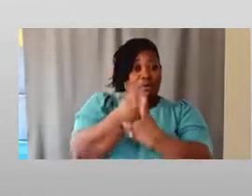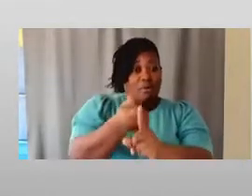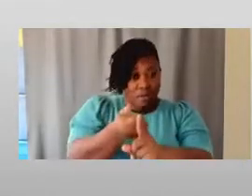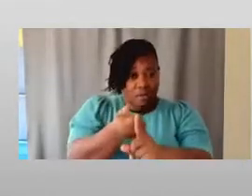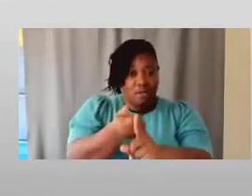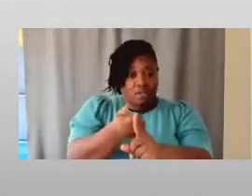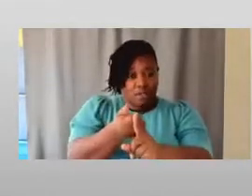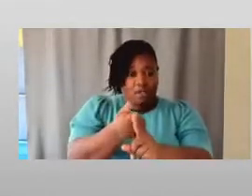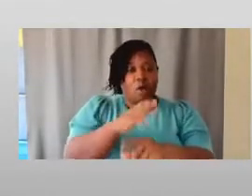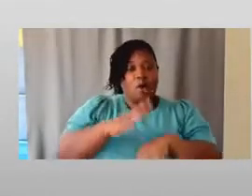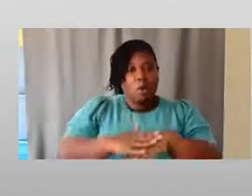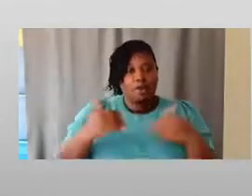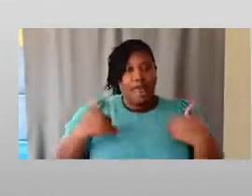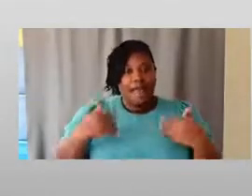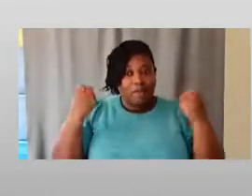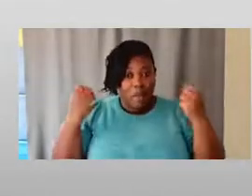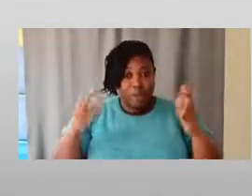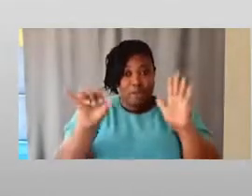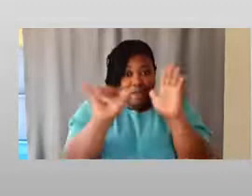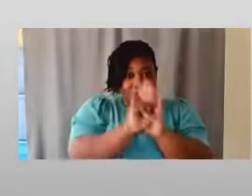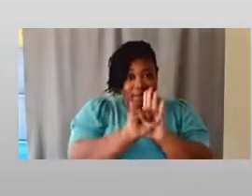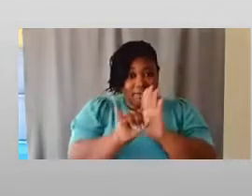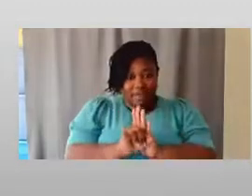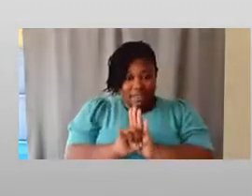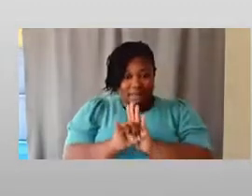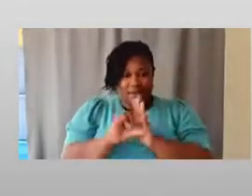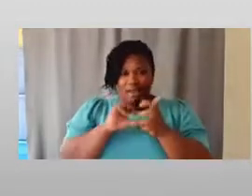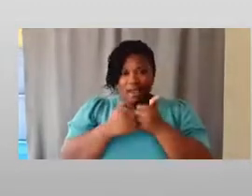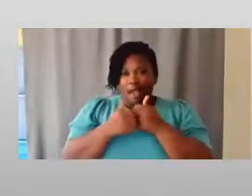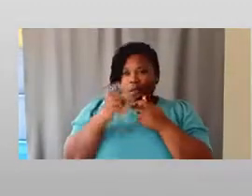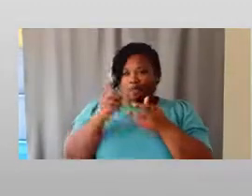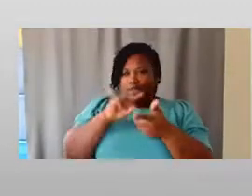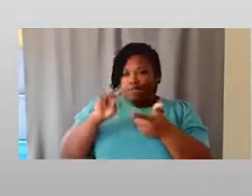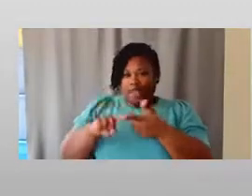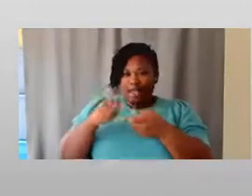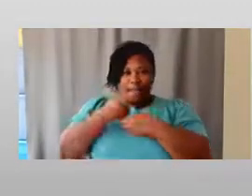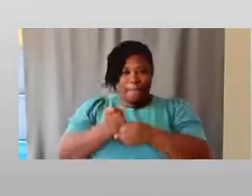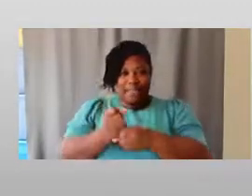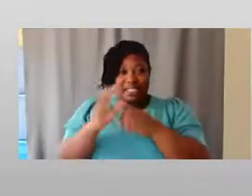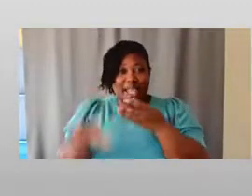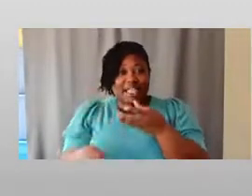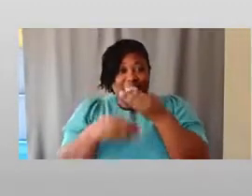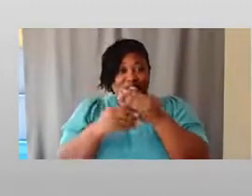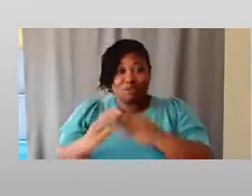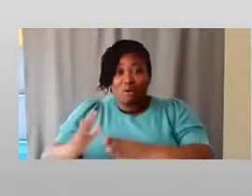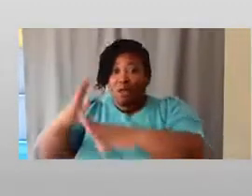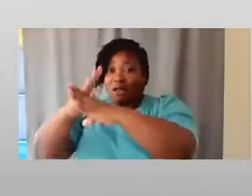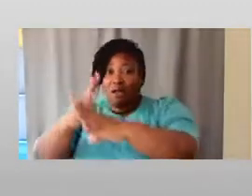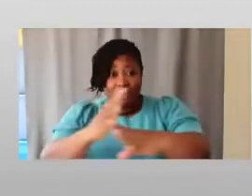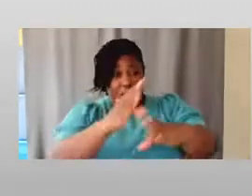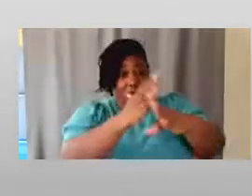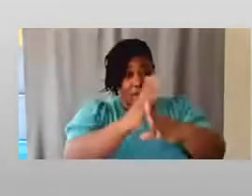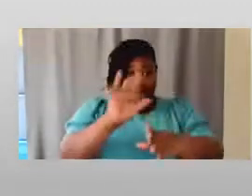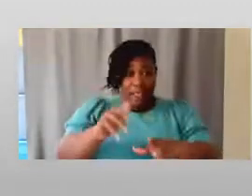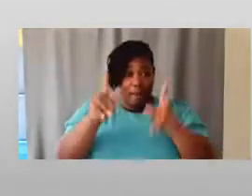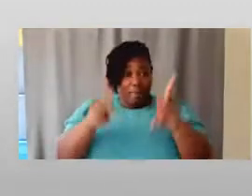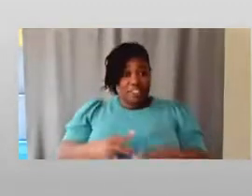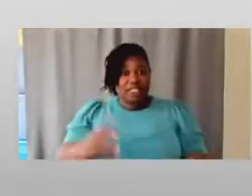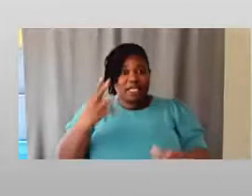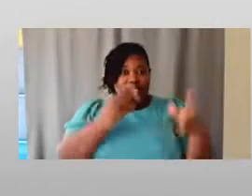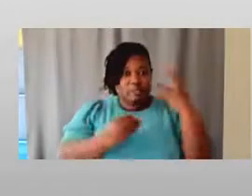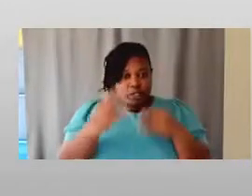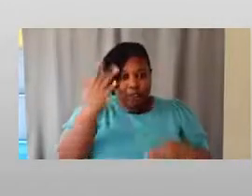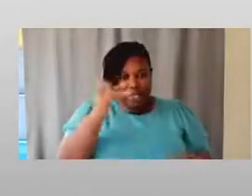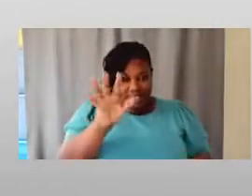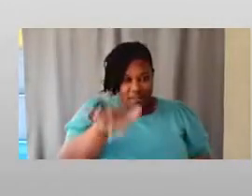a marginalized identity and how that then makes it such that there are additional barriers that that person experiences as a result of